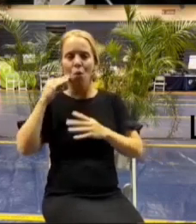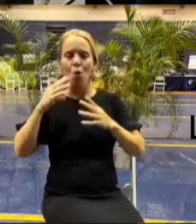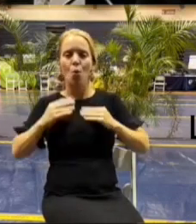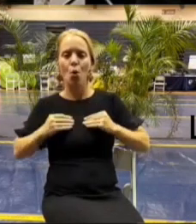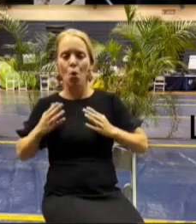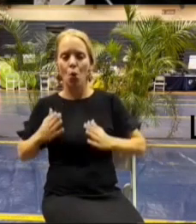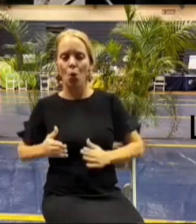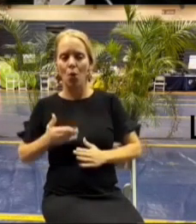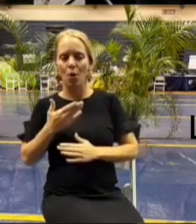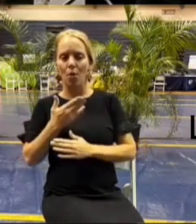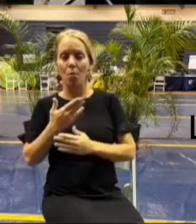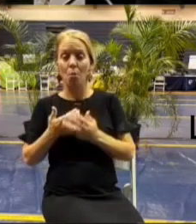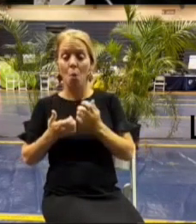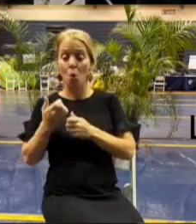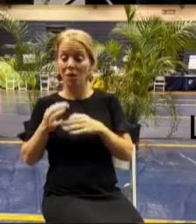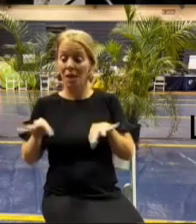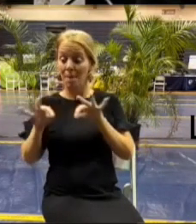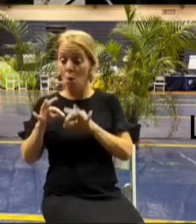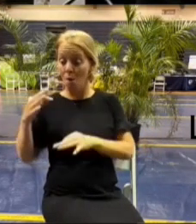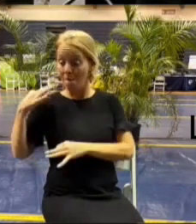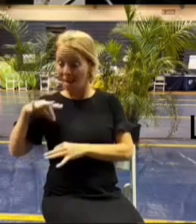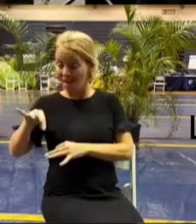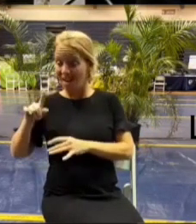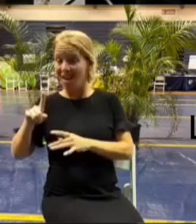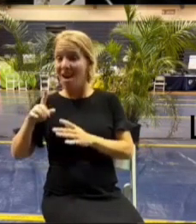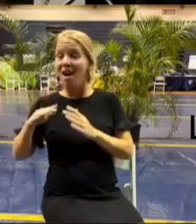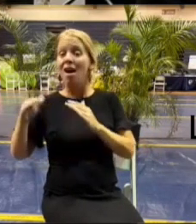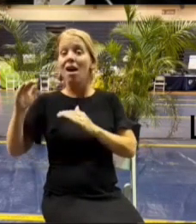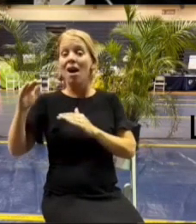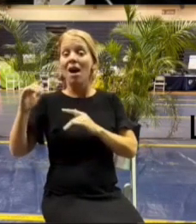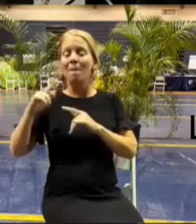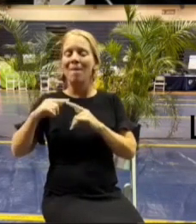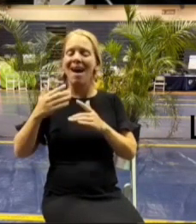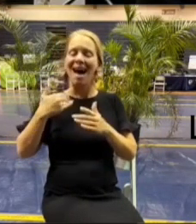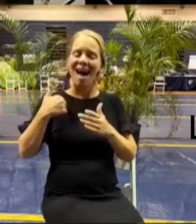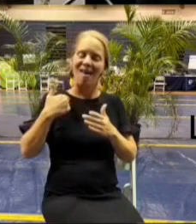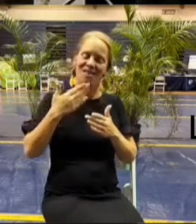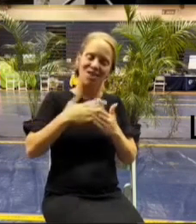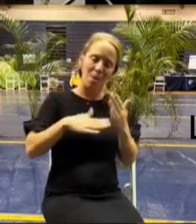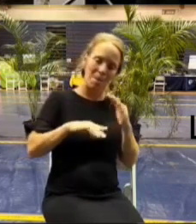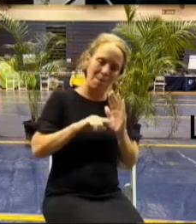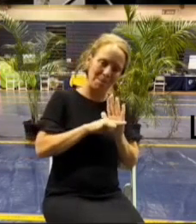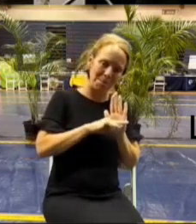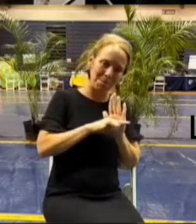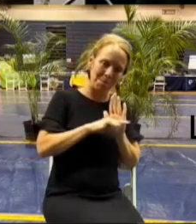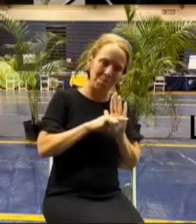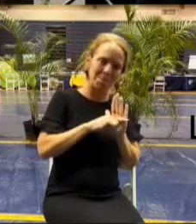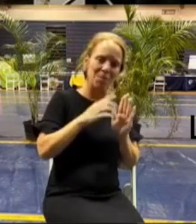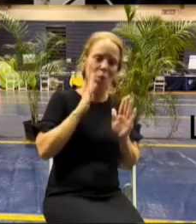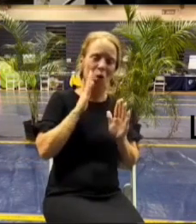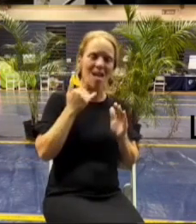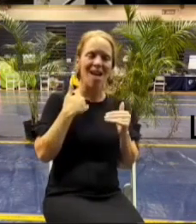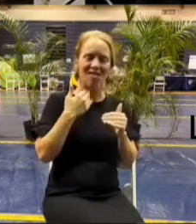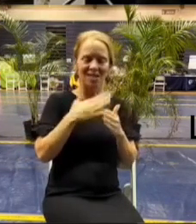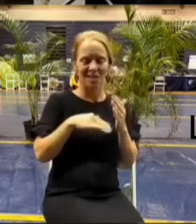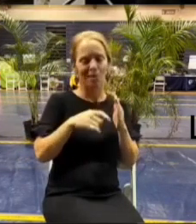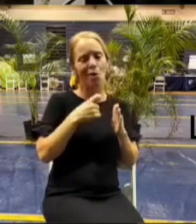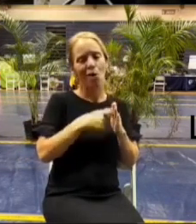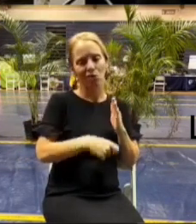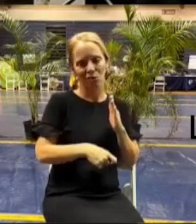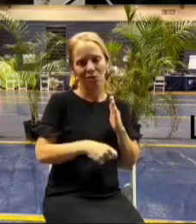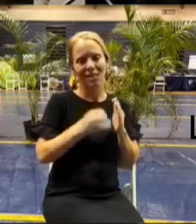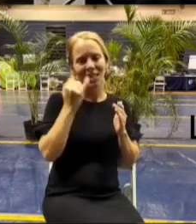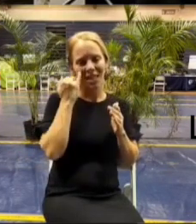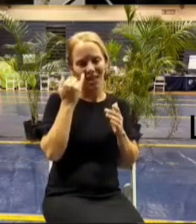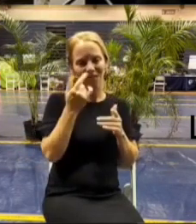we think is the most the more important benefit acknowledging that it does have some drawbacks and there will be some excess costs uh if you have